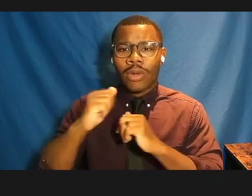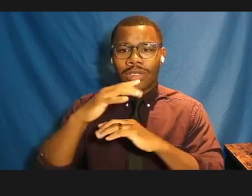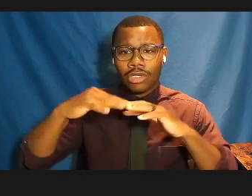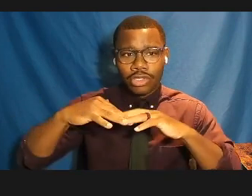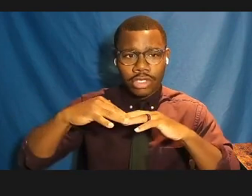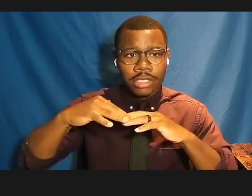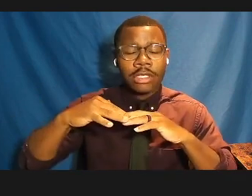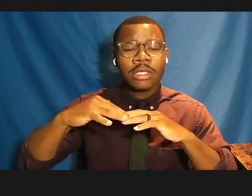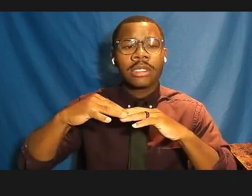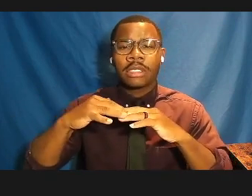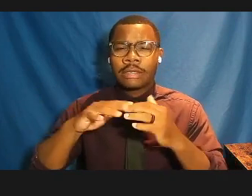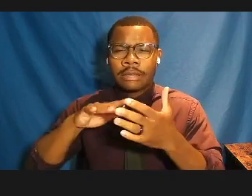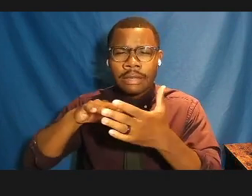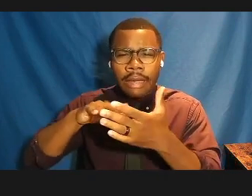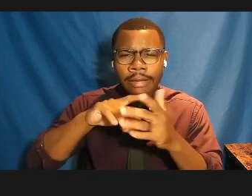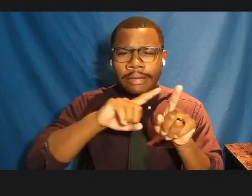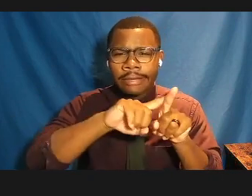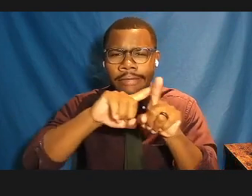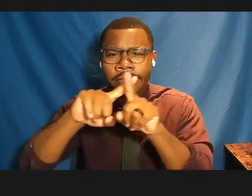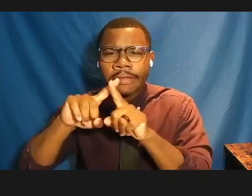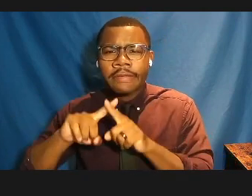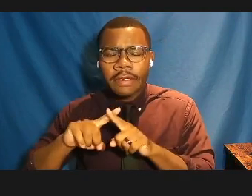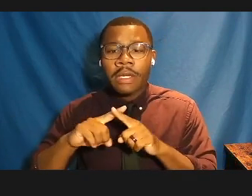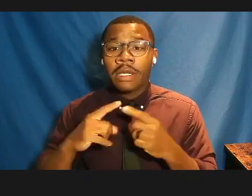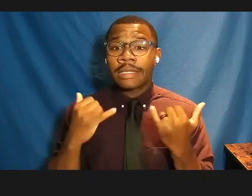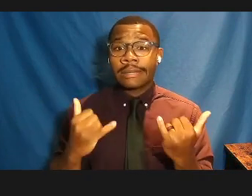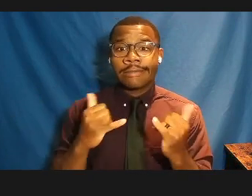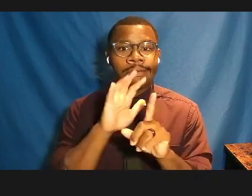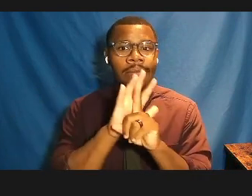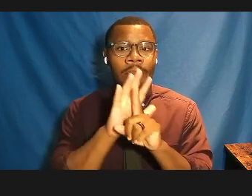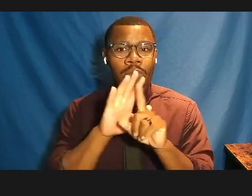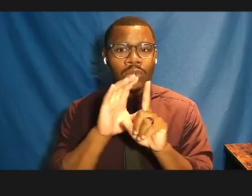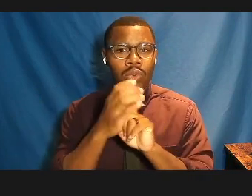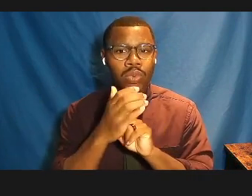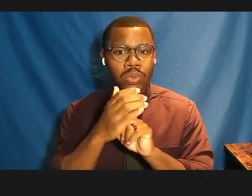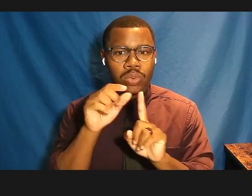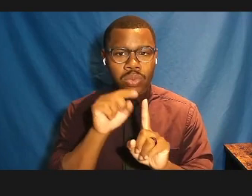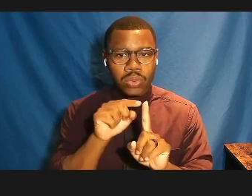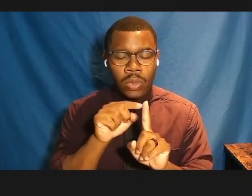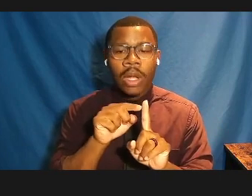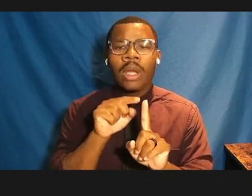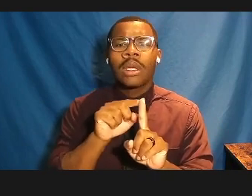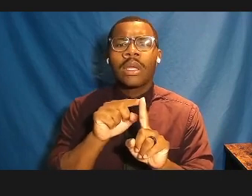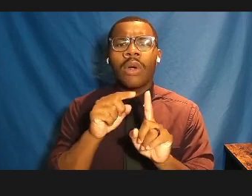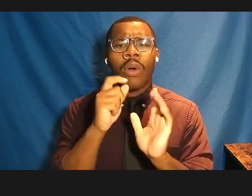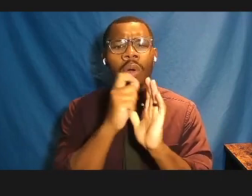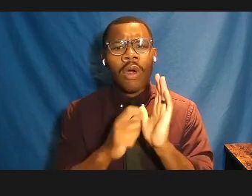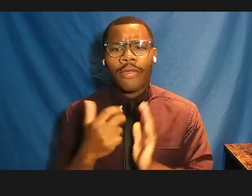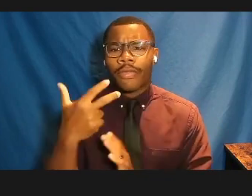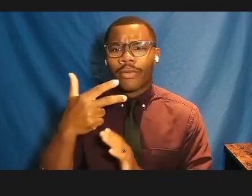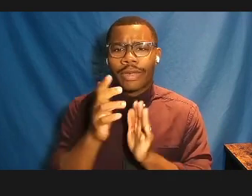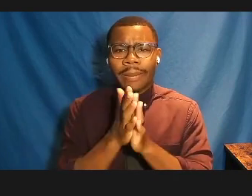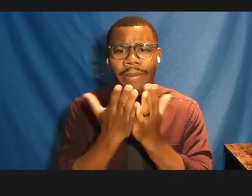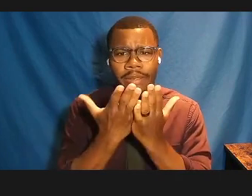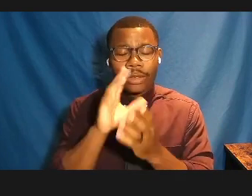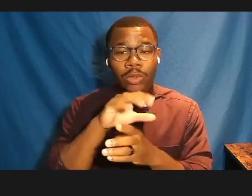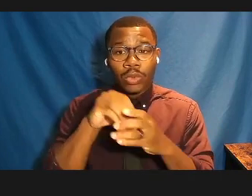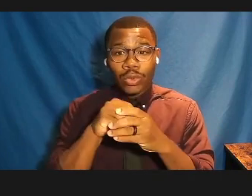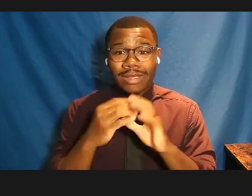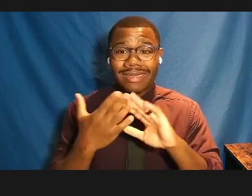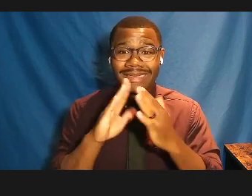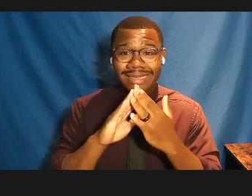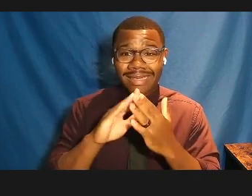-Indigenous studies, and contemporary popular culture. He is the author of three books, including City of Dispossessions, Indigenous